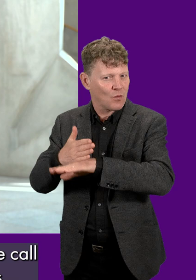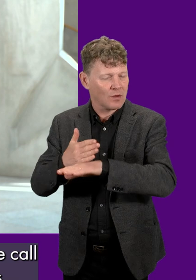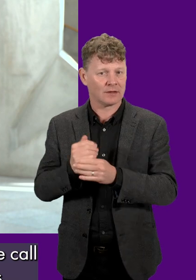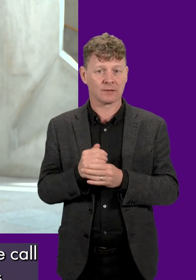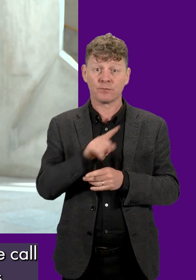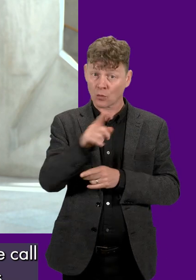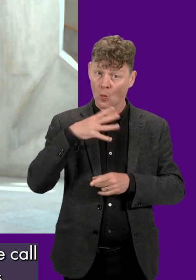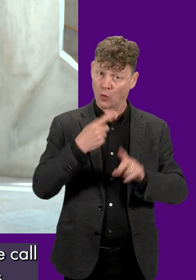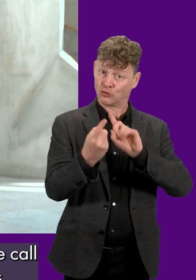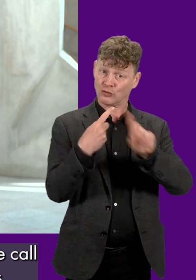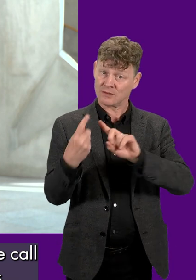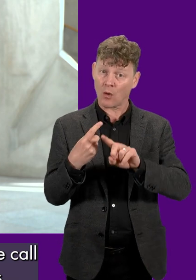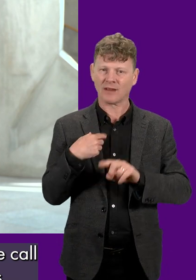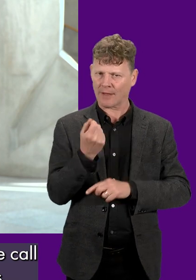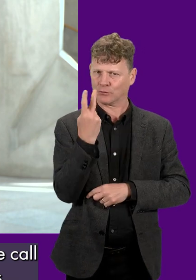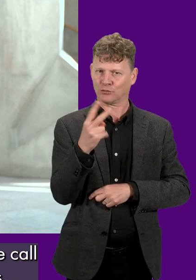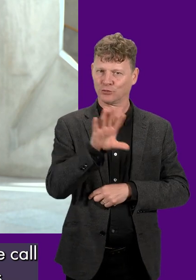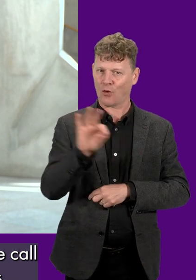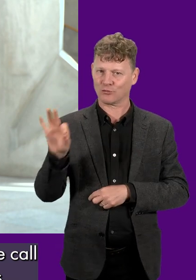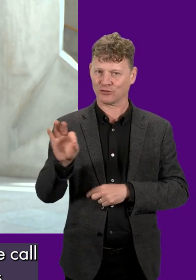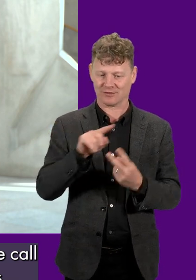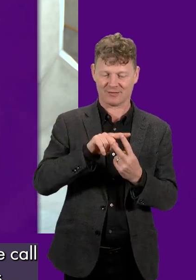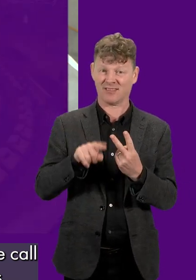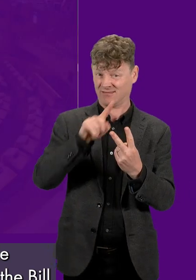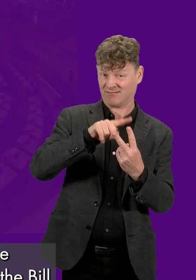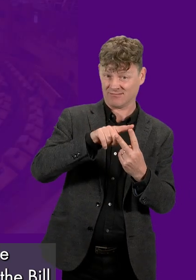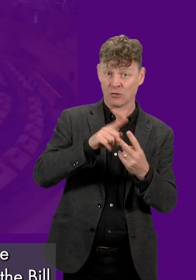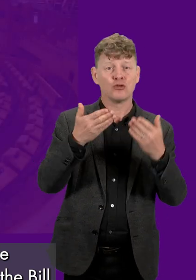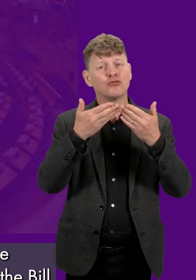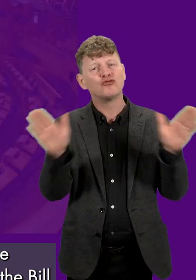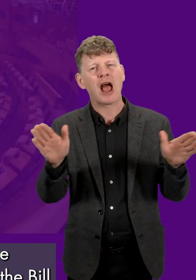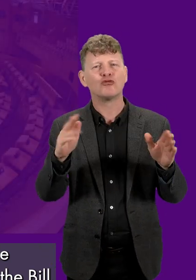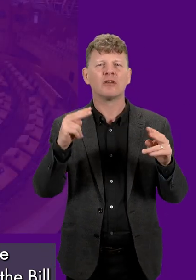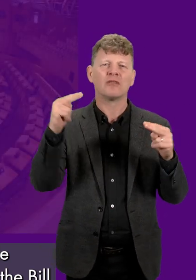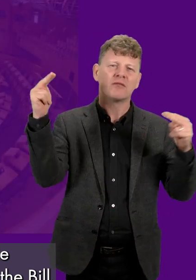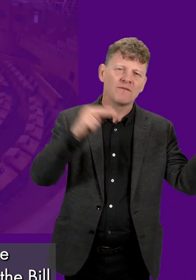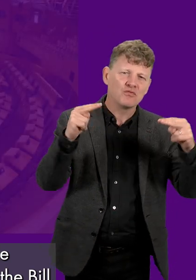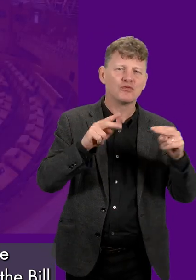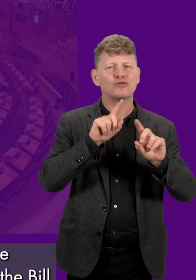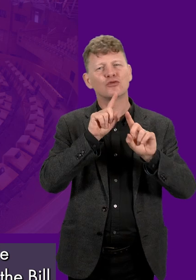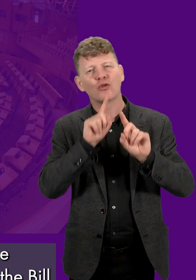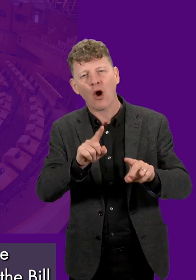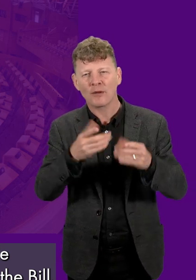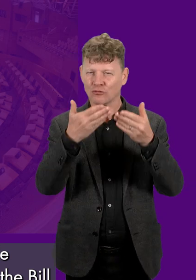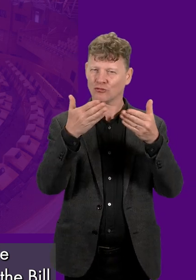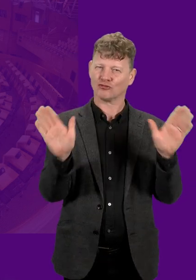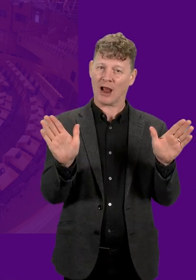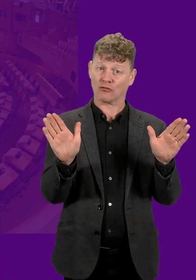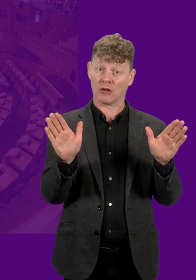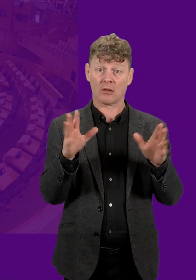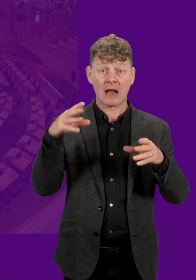Those wishing to respond to the call for views have two options. For those wishing to provide general views and comments on the bill,